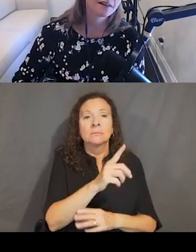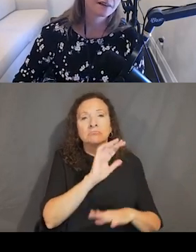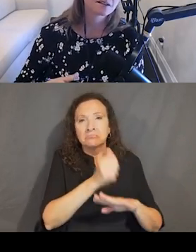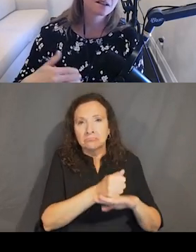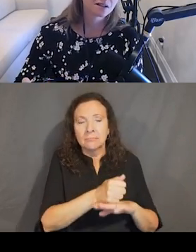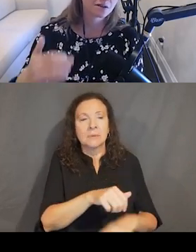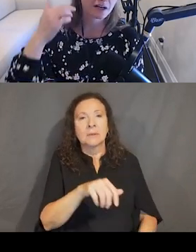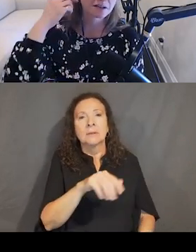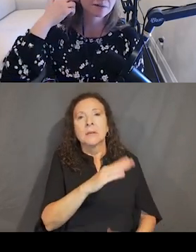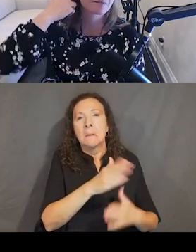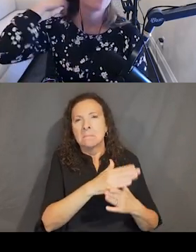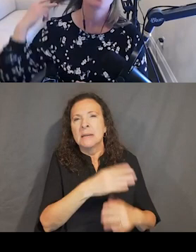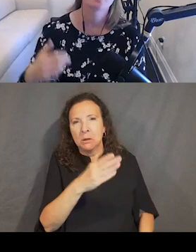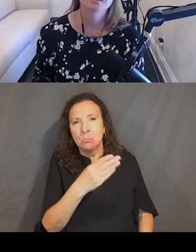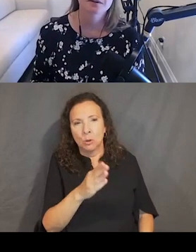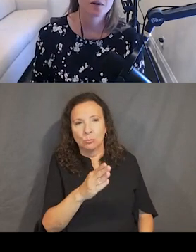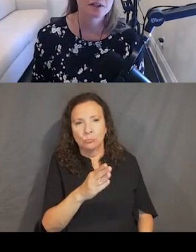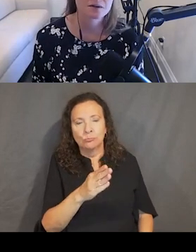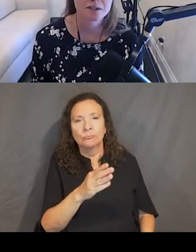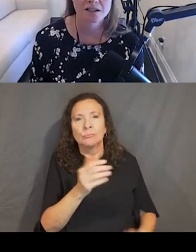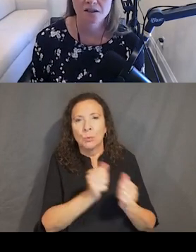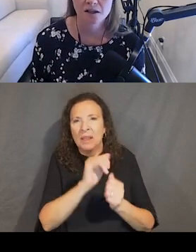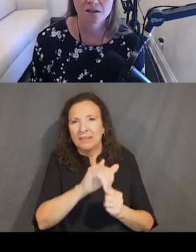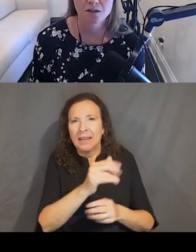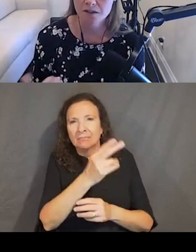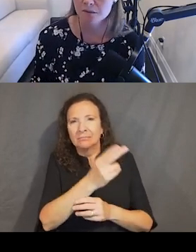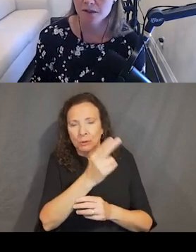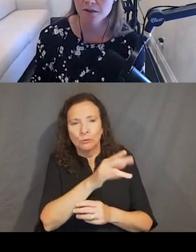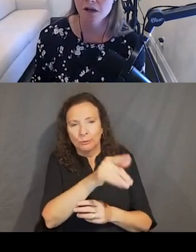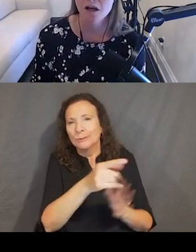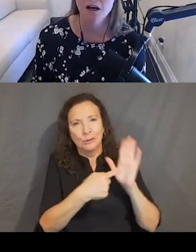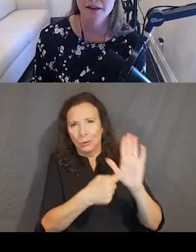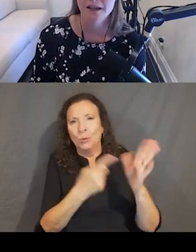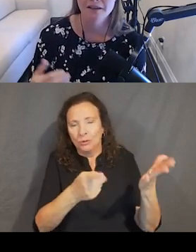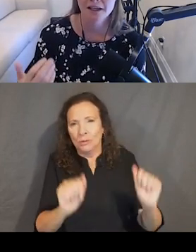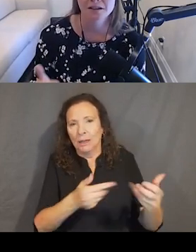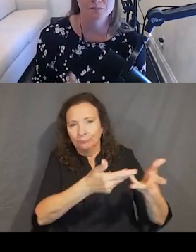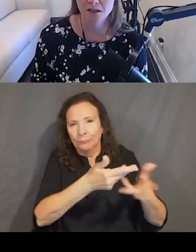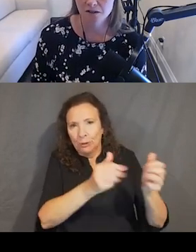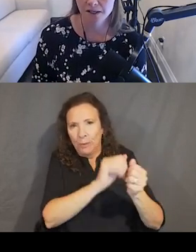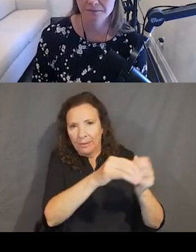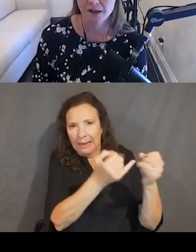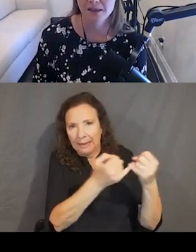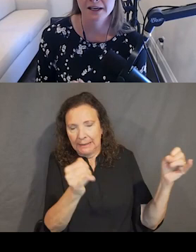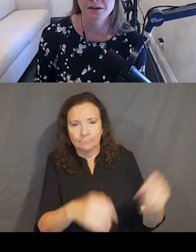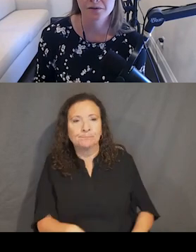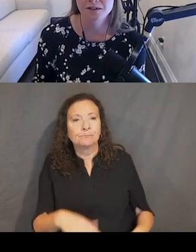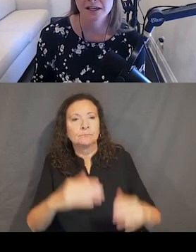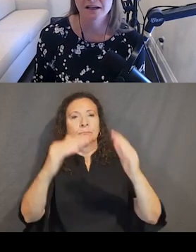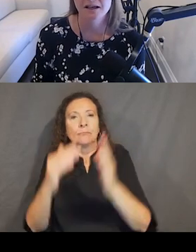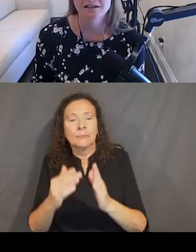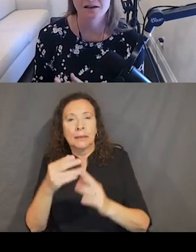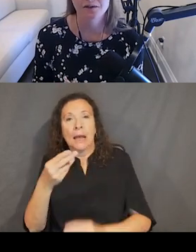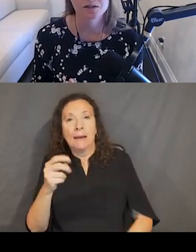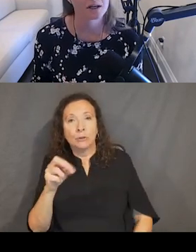use that this thing is interactive. On hover and on focus, we're changing the color to a dark blue, and they get a double underline. And then again, the